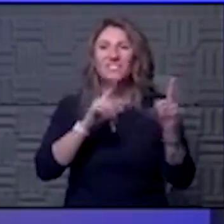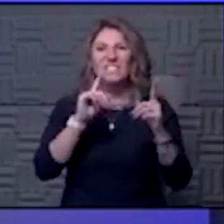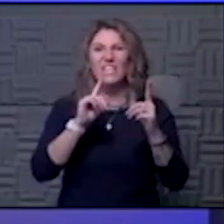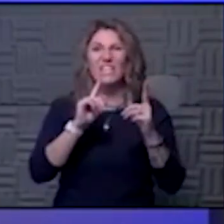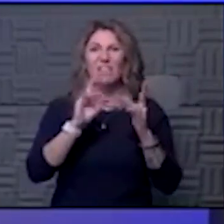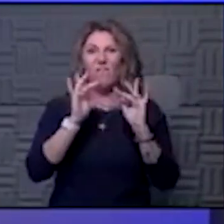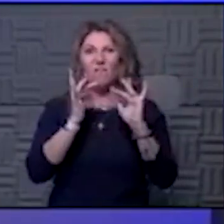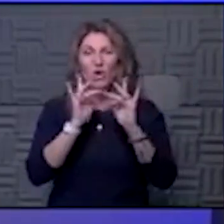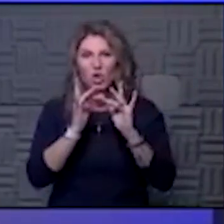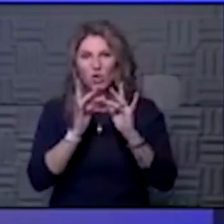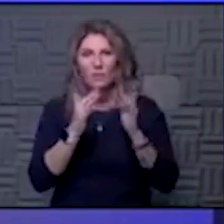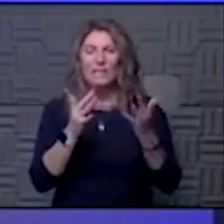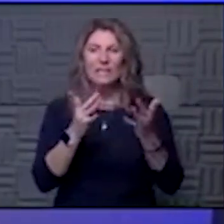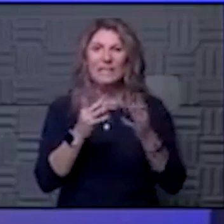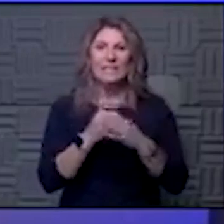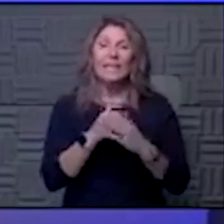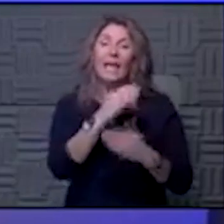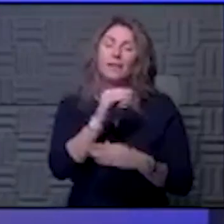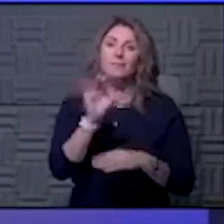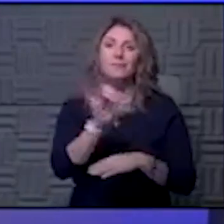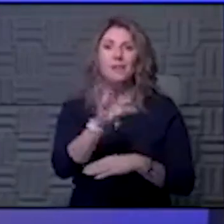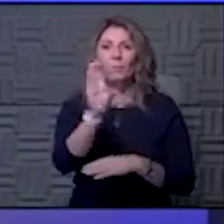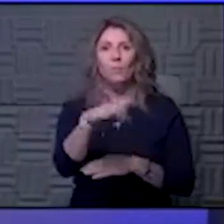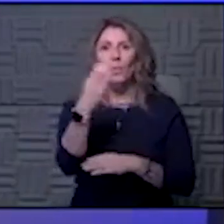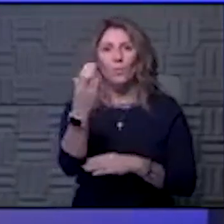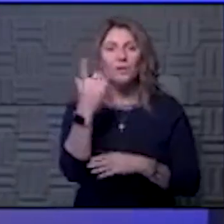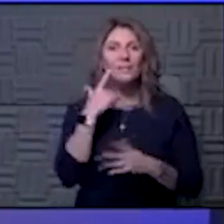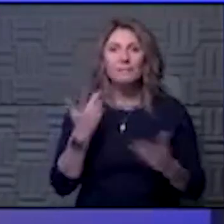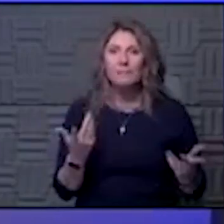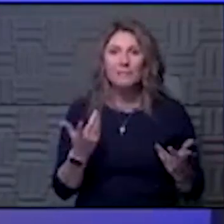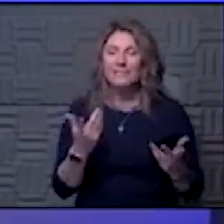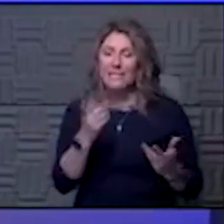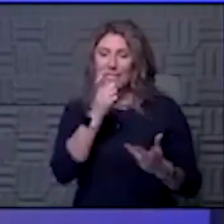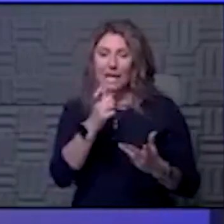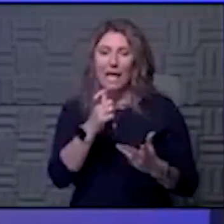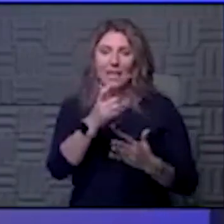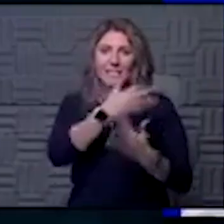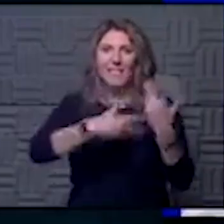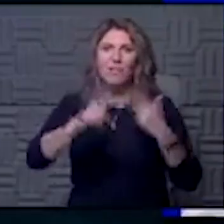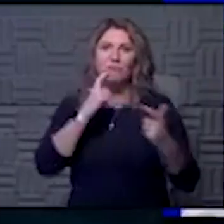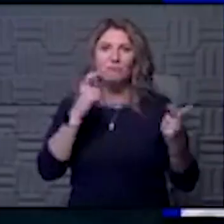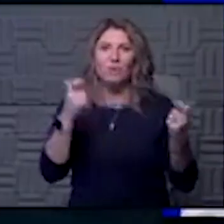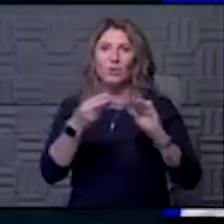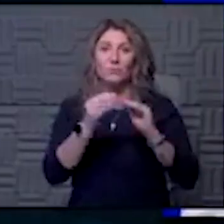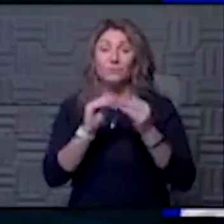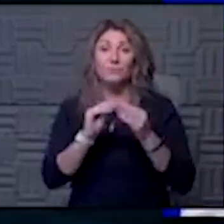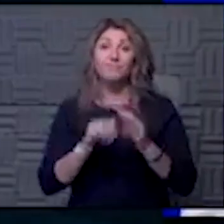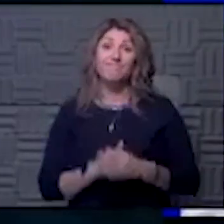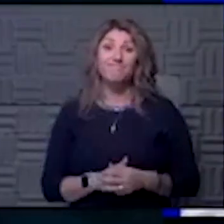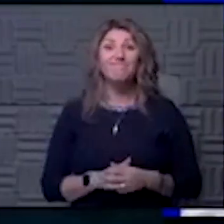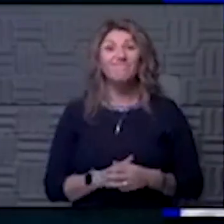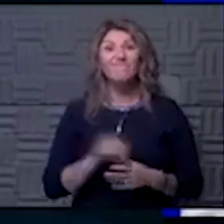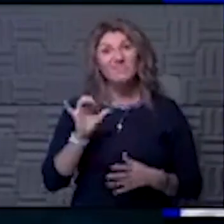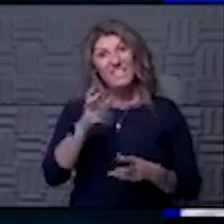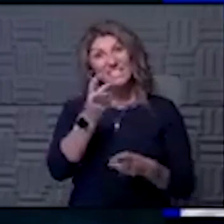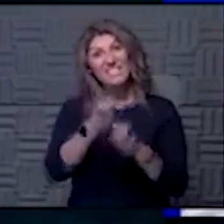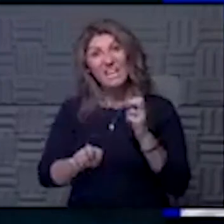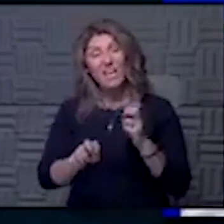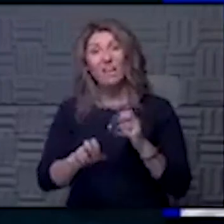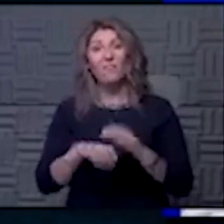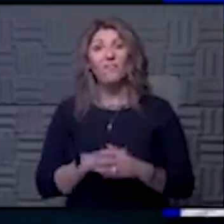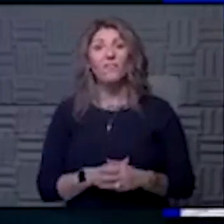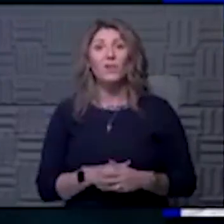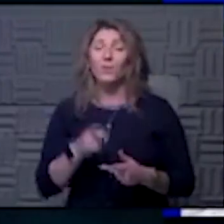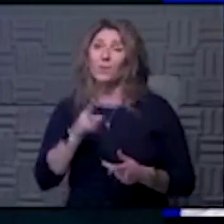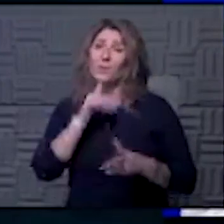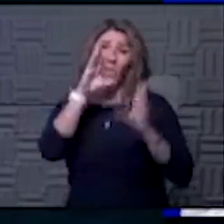not the times to be gathering in any large numbers. Yeah, that's got to be a hard thing because you